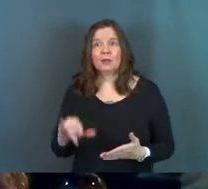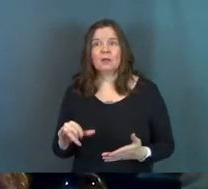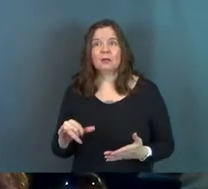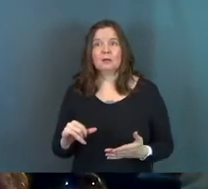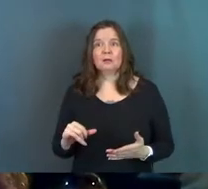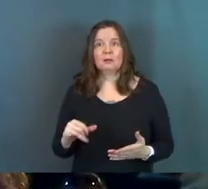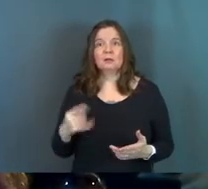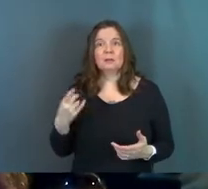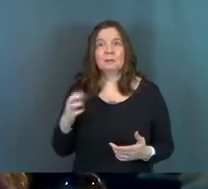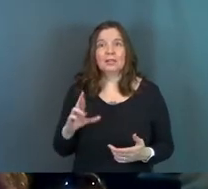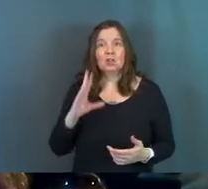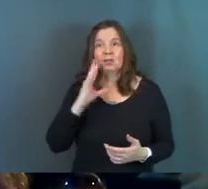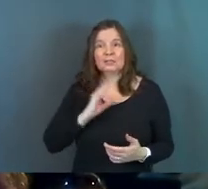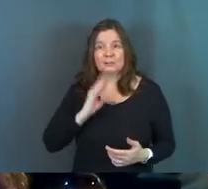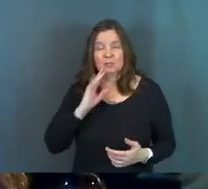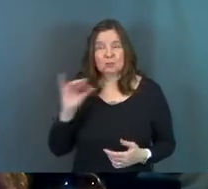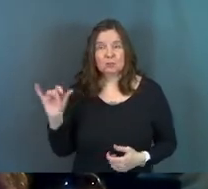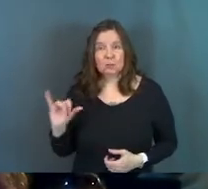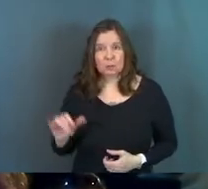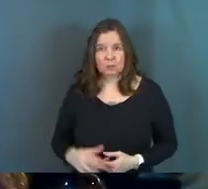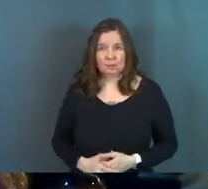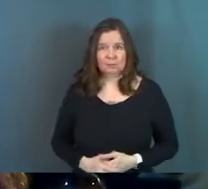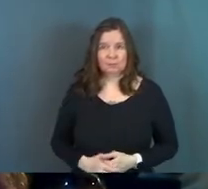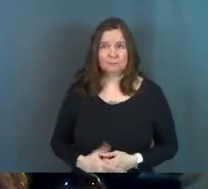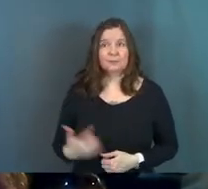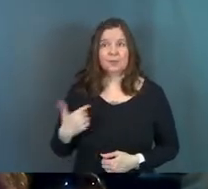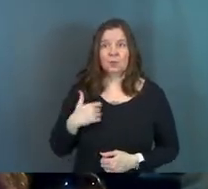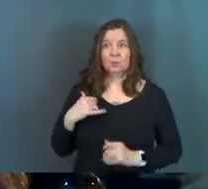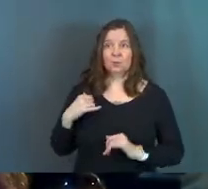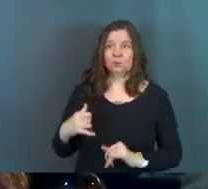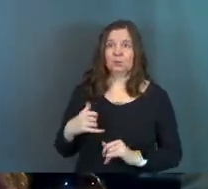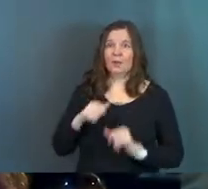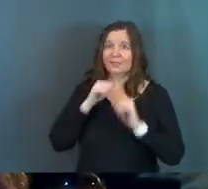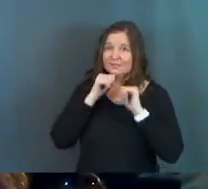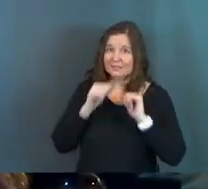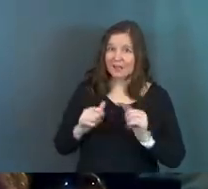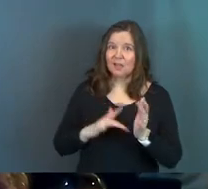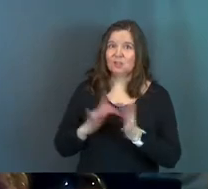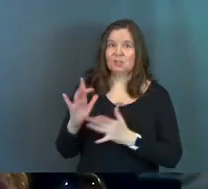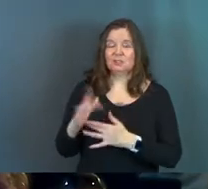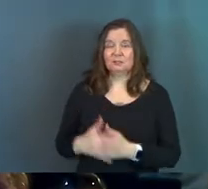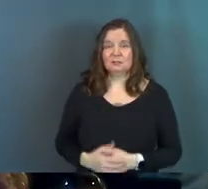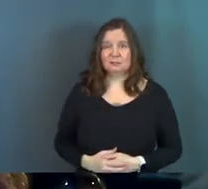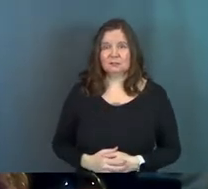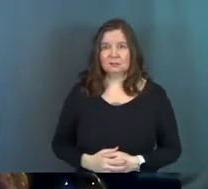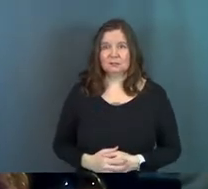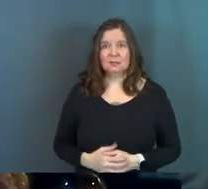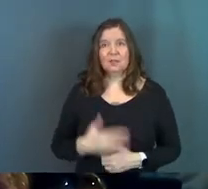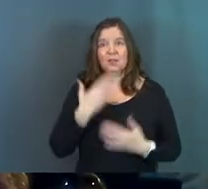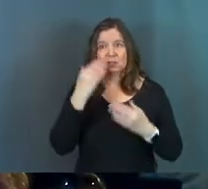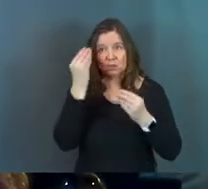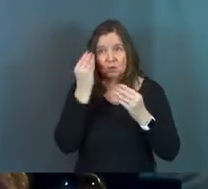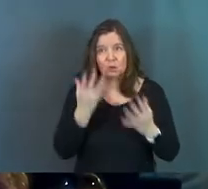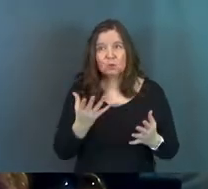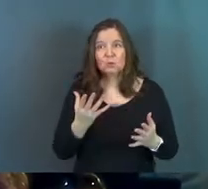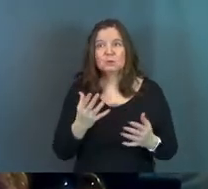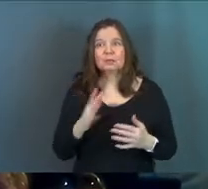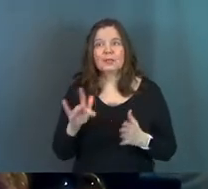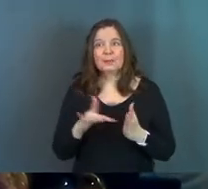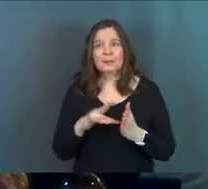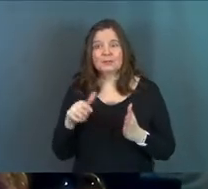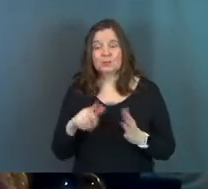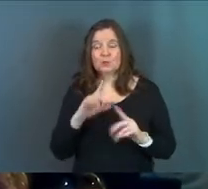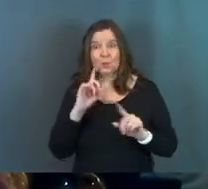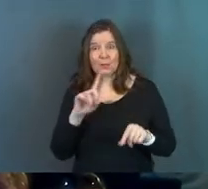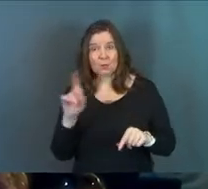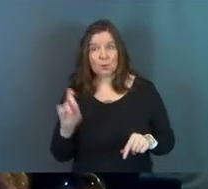Peter experienced too, that we too have denied Jesus. There's good news, okay, in the midst of this. So